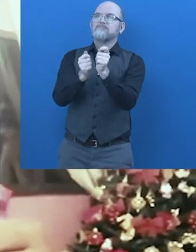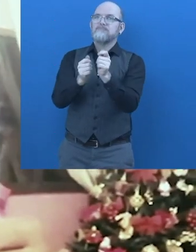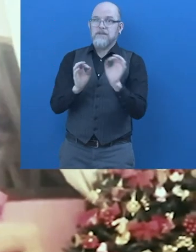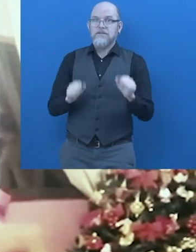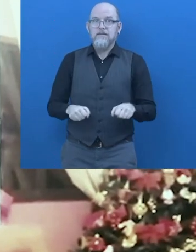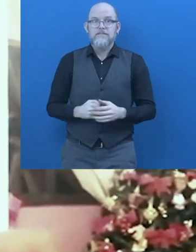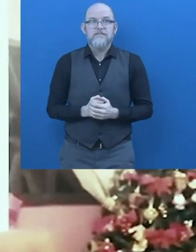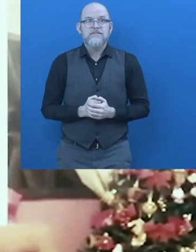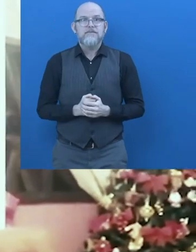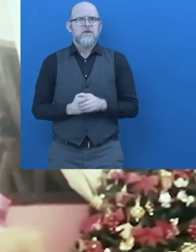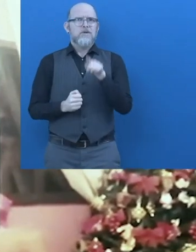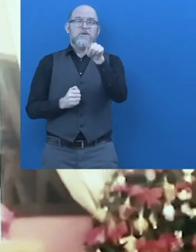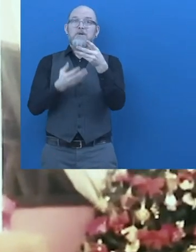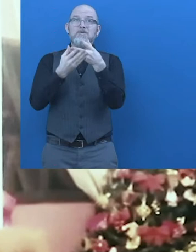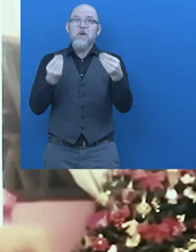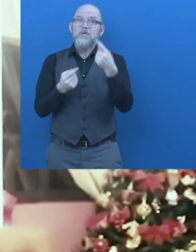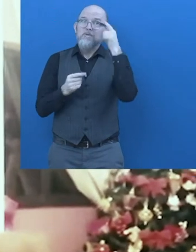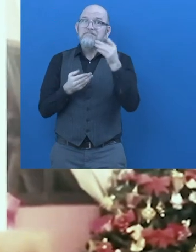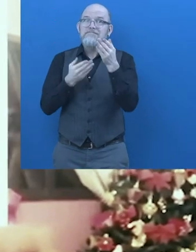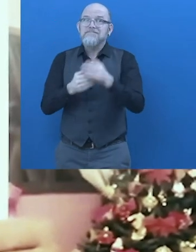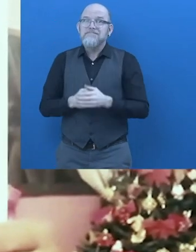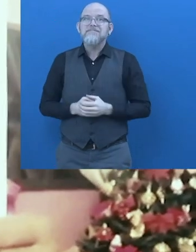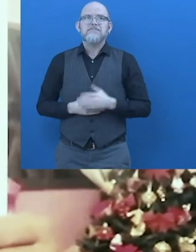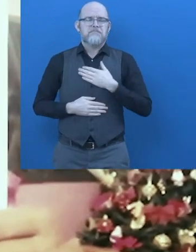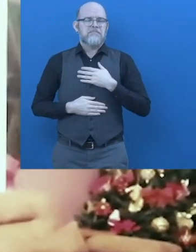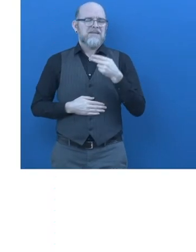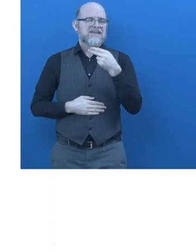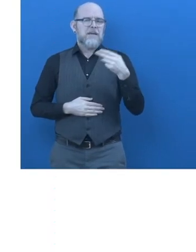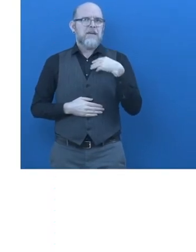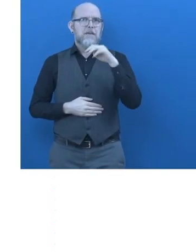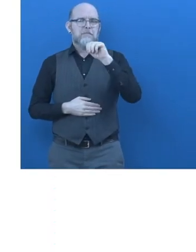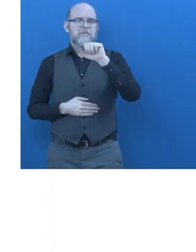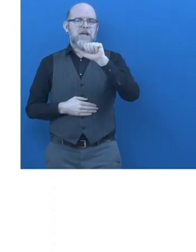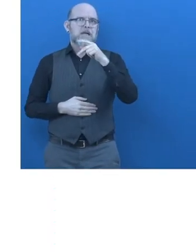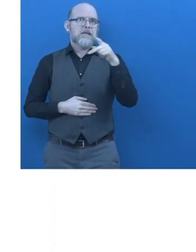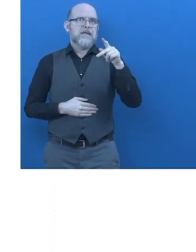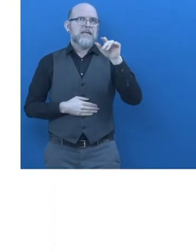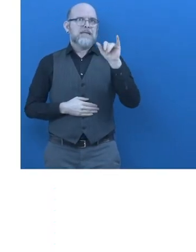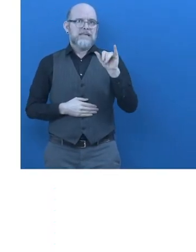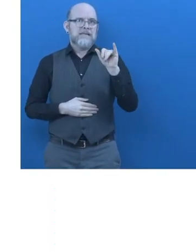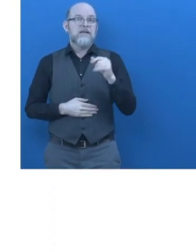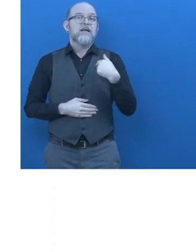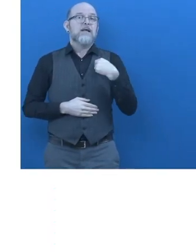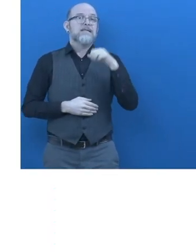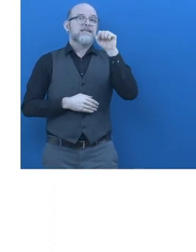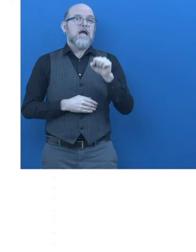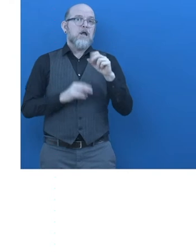for vocational training inclusive. How did this solution help you?